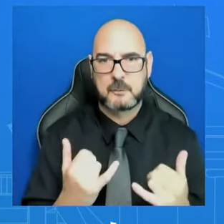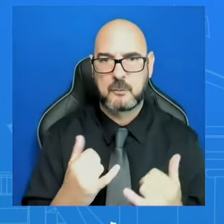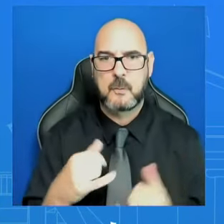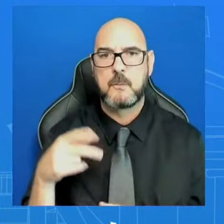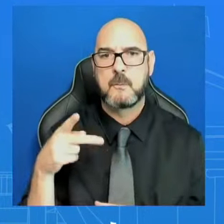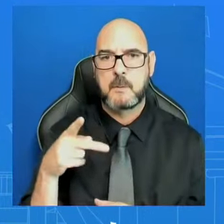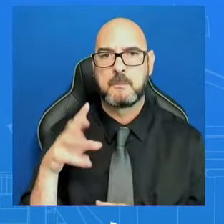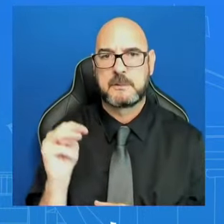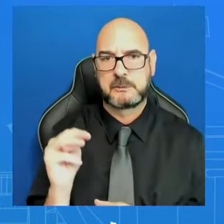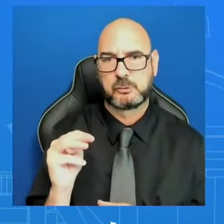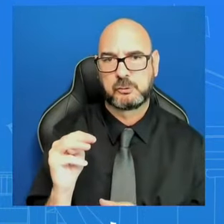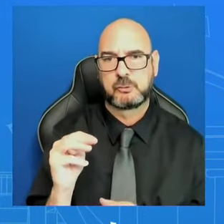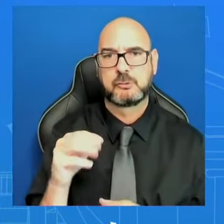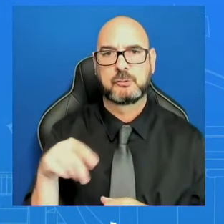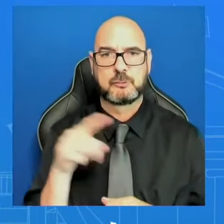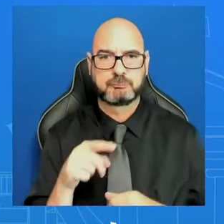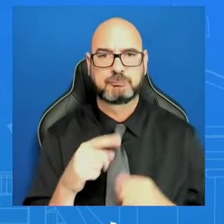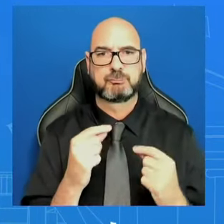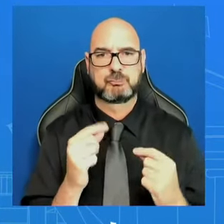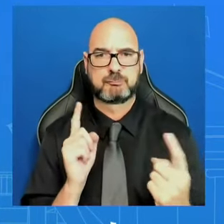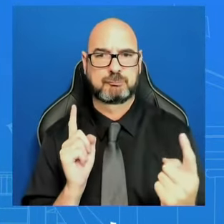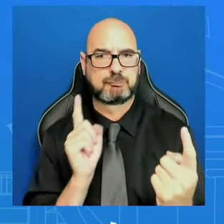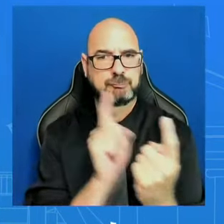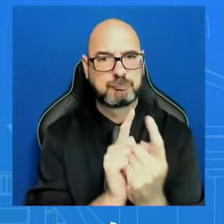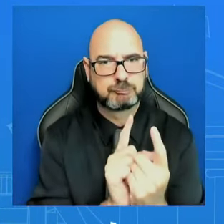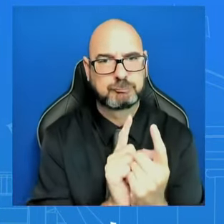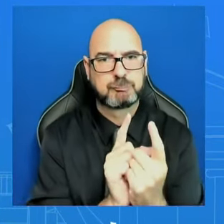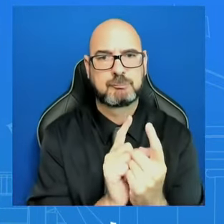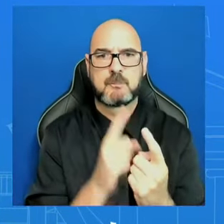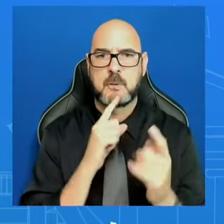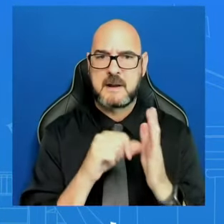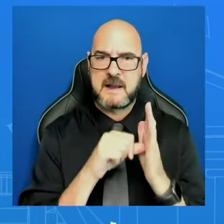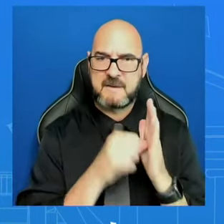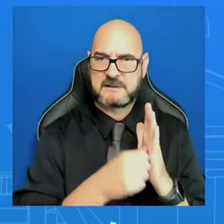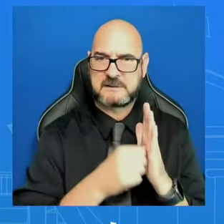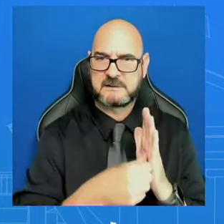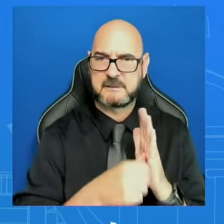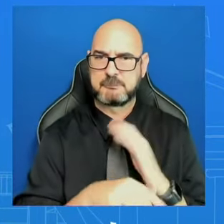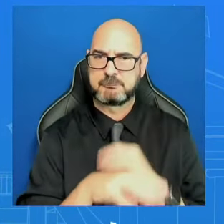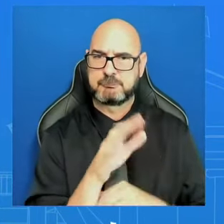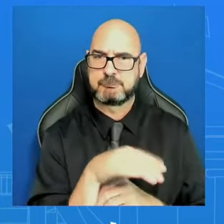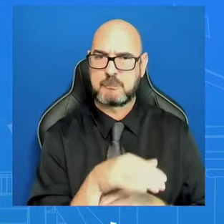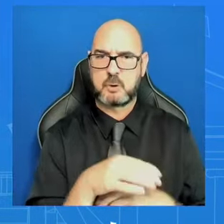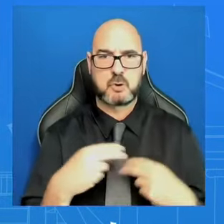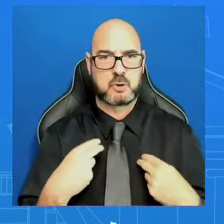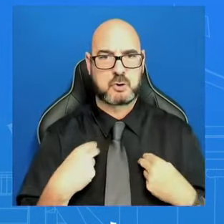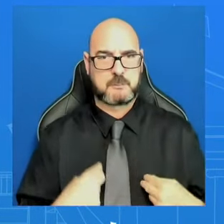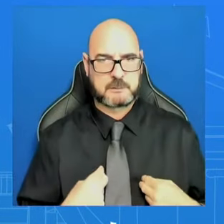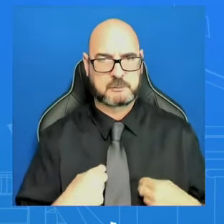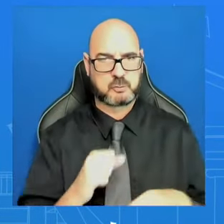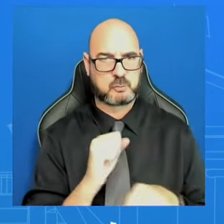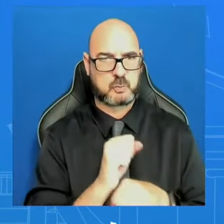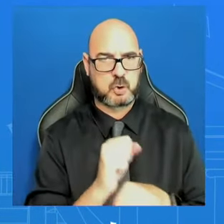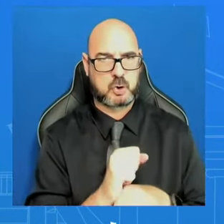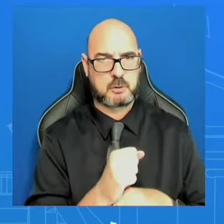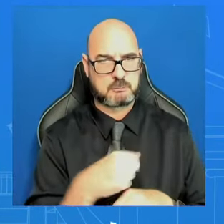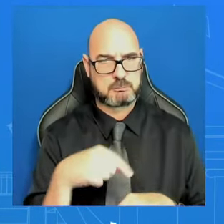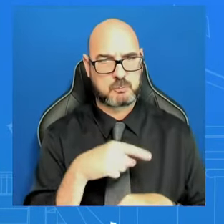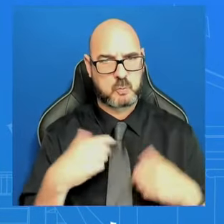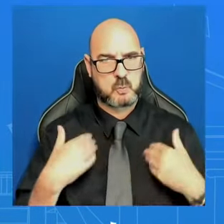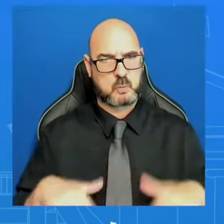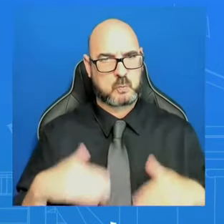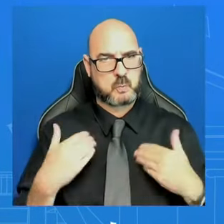on that phone call, the president emphasized that the strikes on humanitarian workers and the overall humanitarian situation in Gaza are unacceptable.